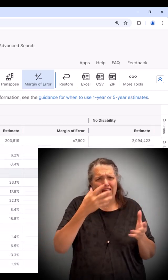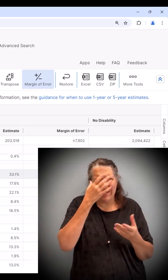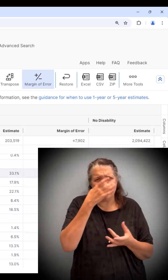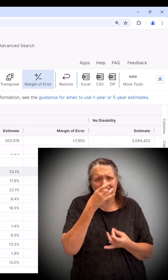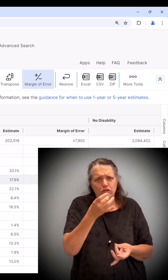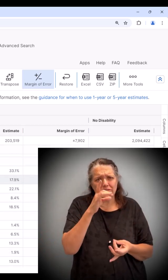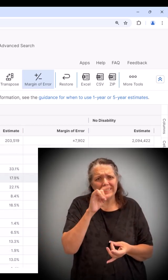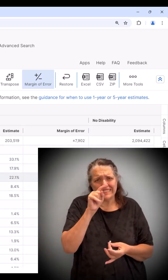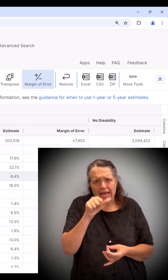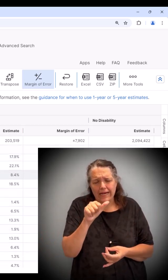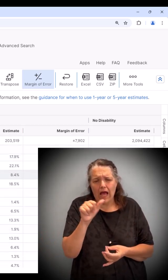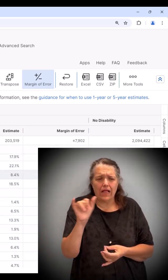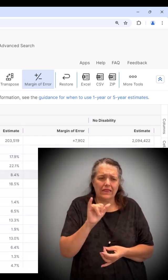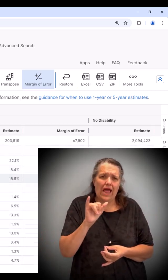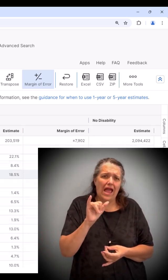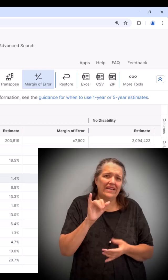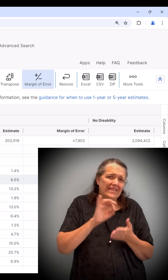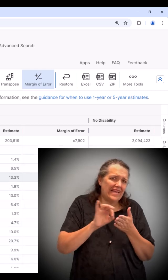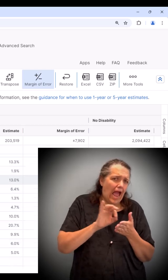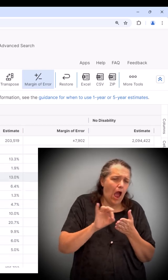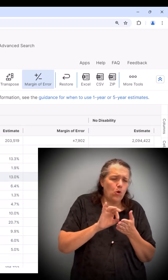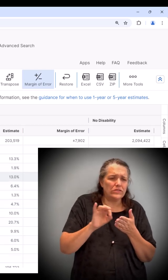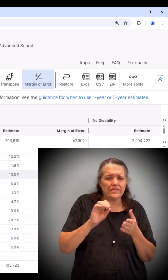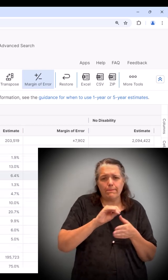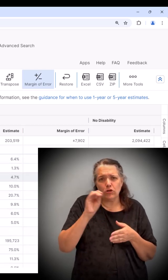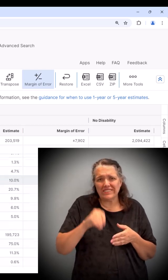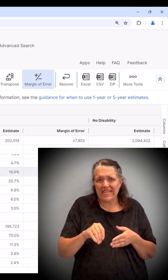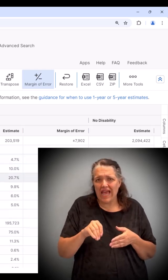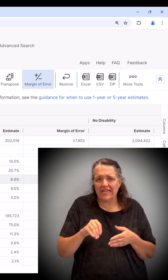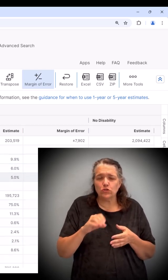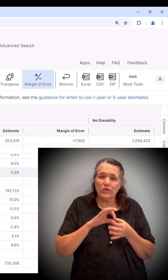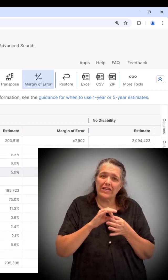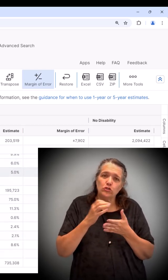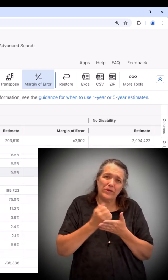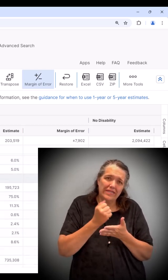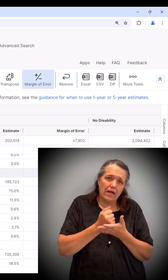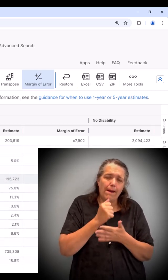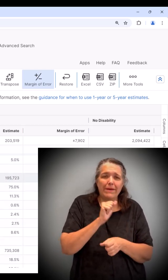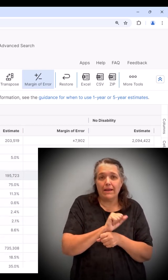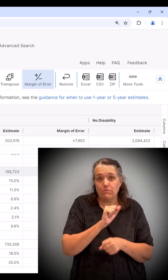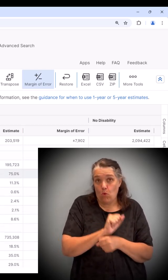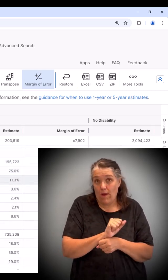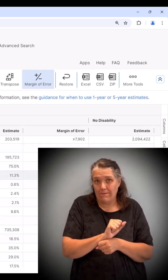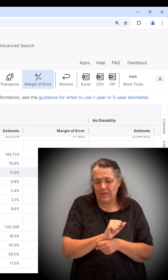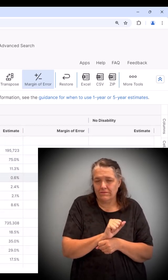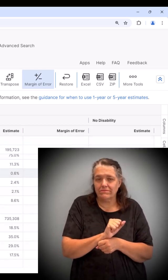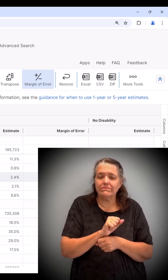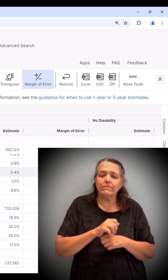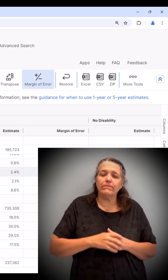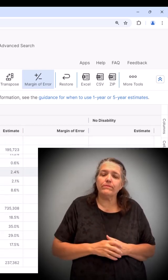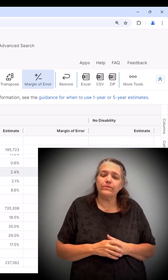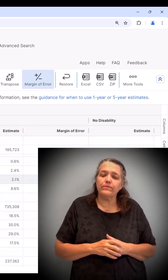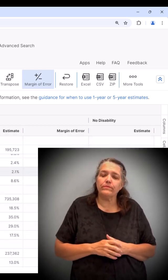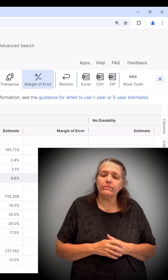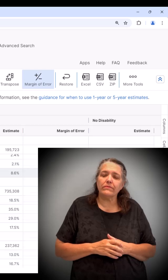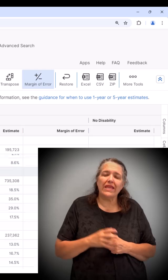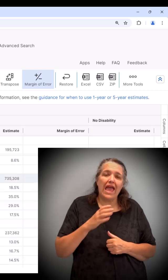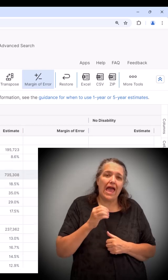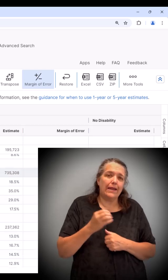related characteristics, such as poverty status, earnings in the last 12 months,